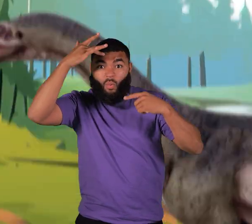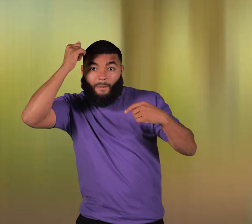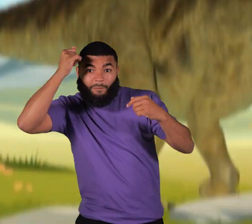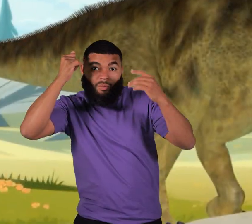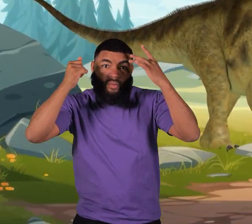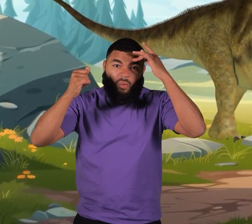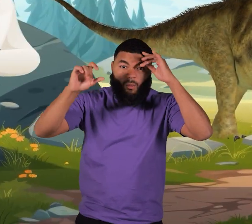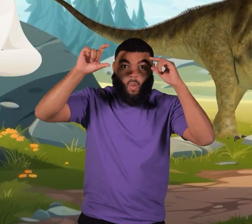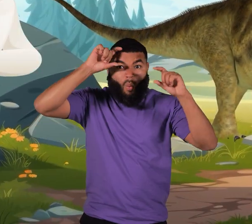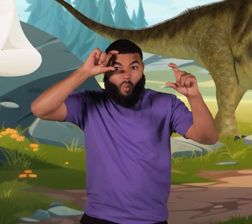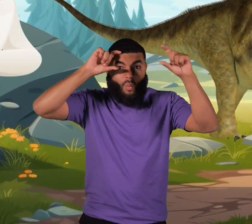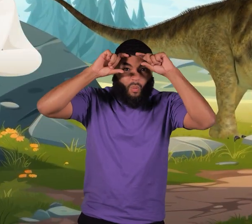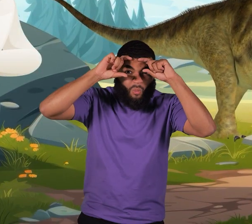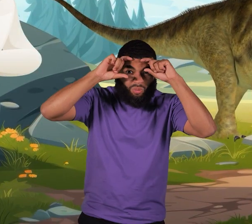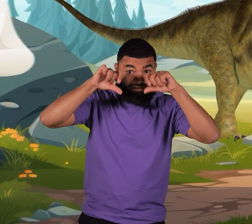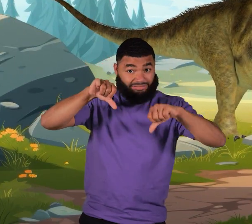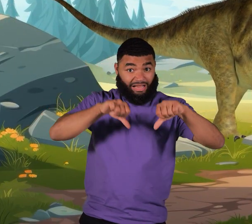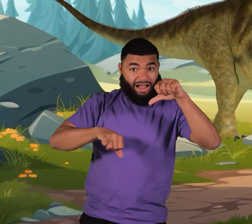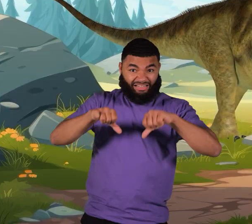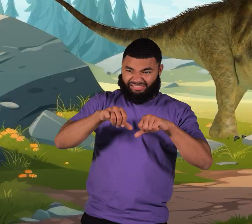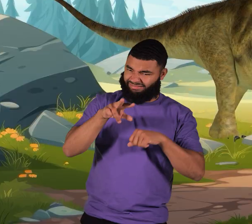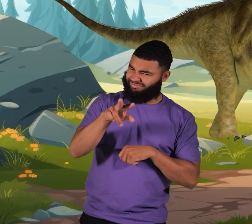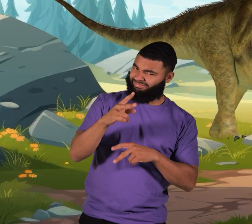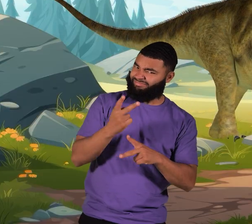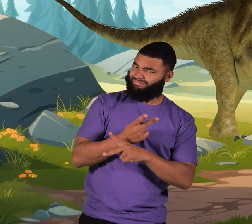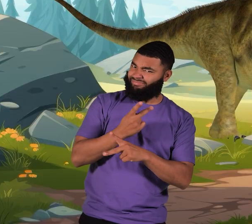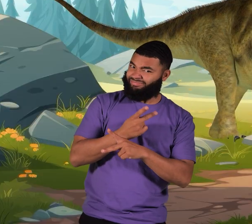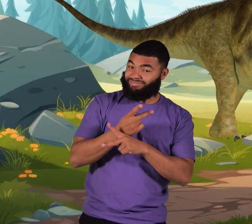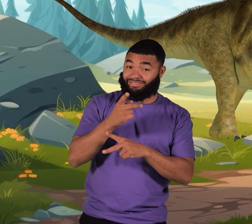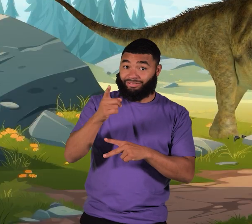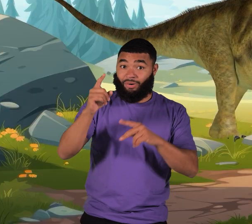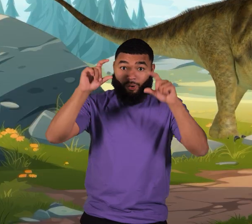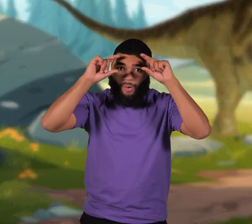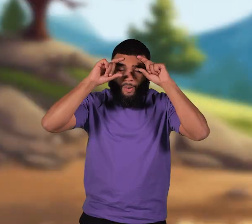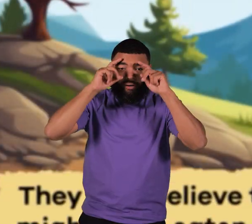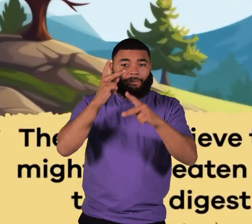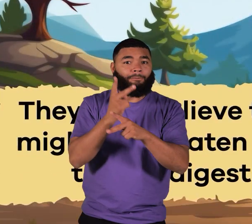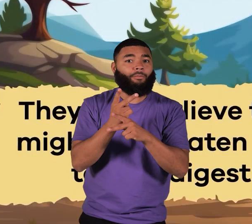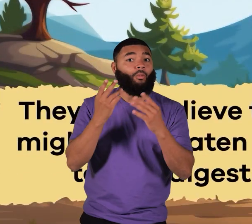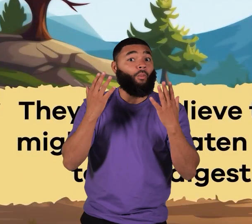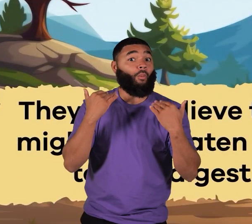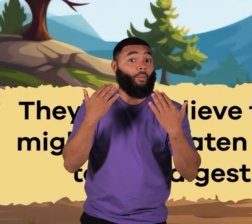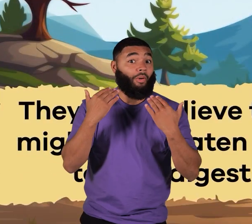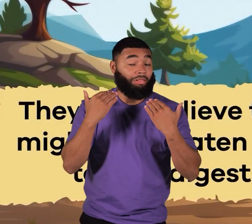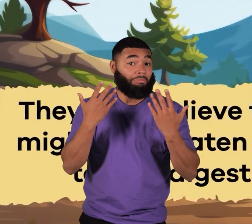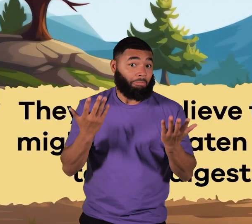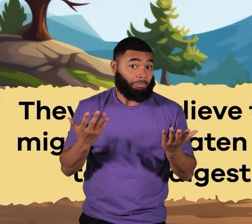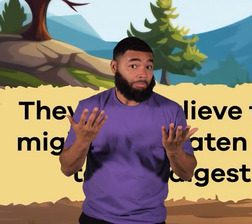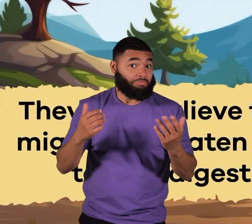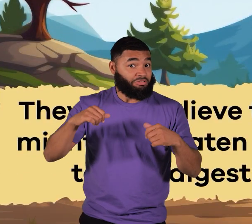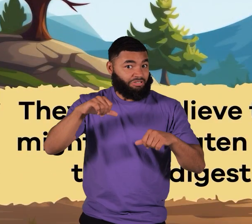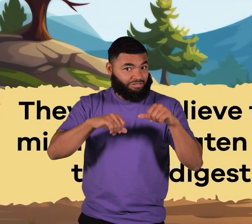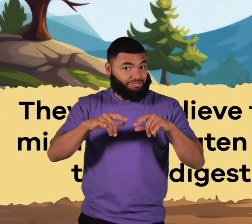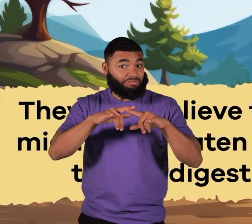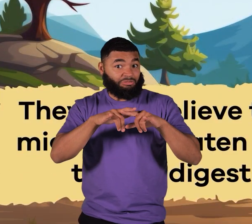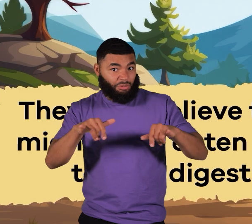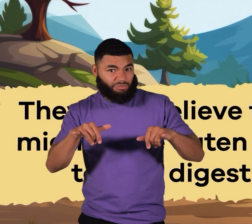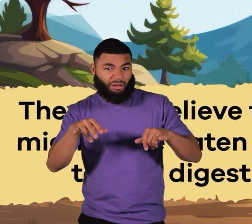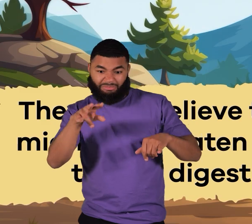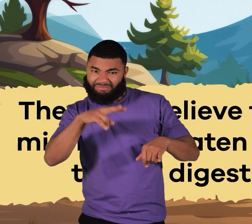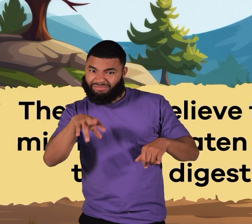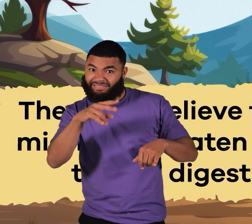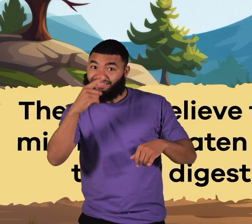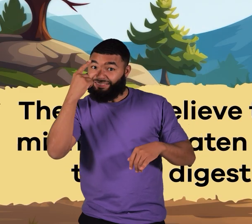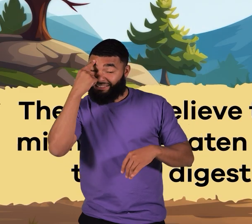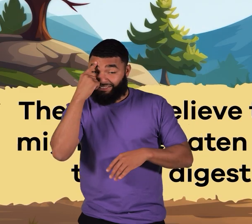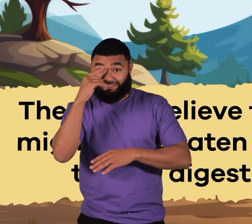head. Scientists think the holes might have kept the dinosaur cool. They also believe the dinosaur might have eaten